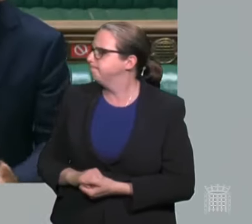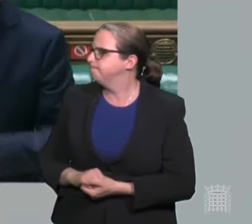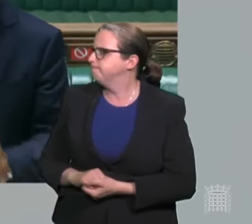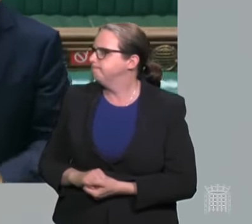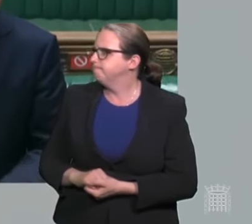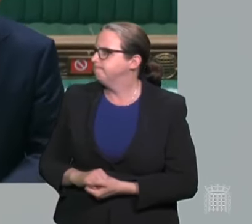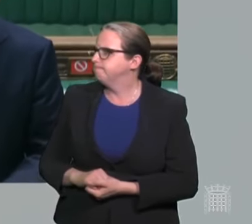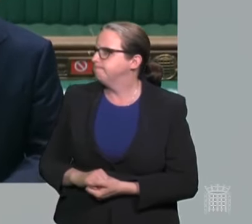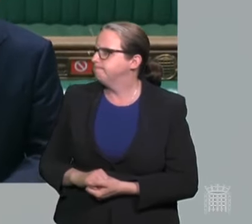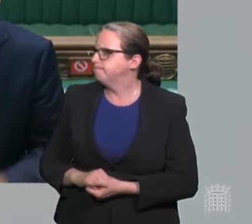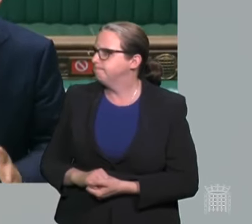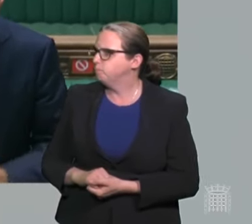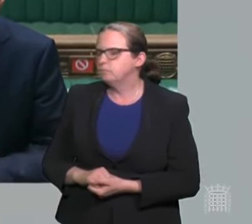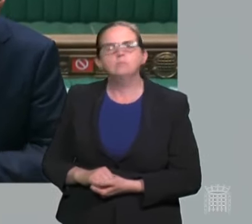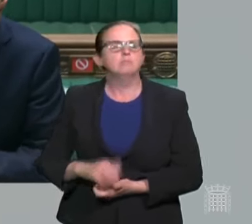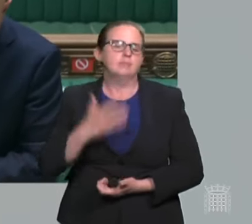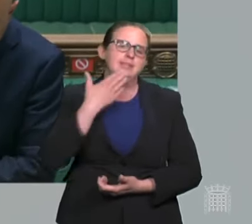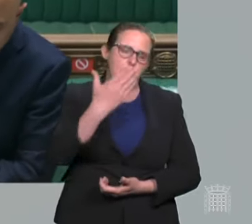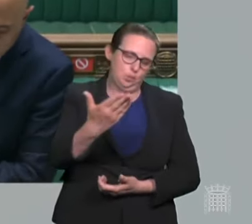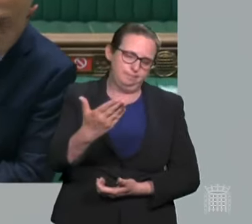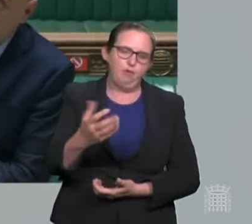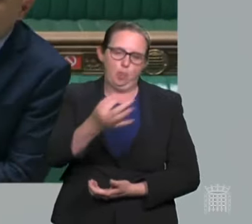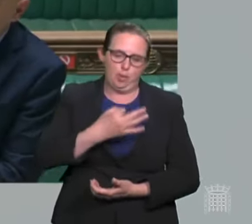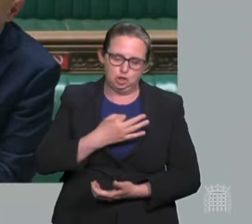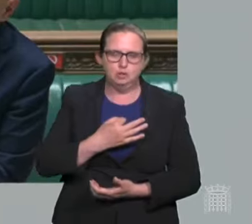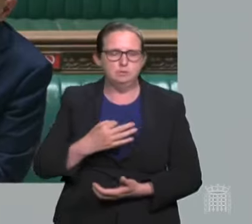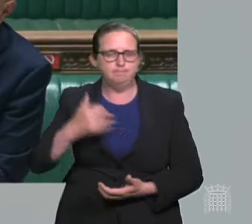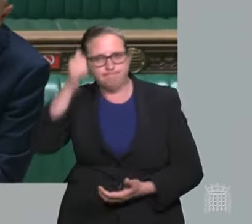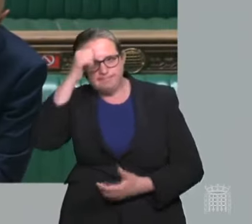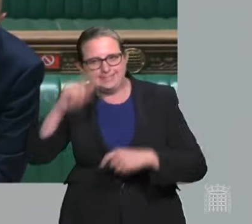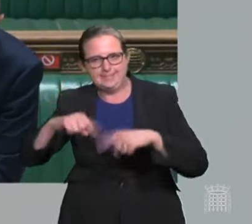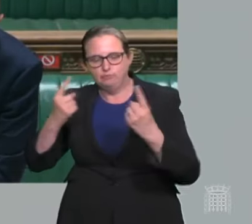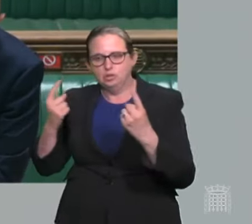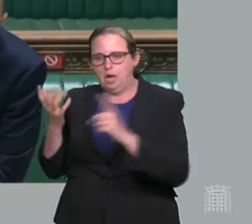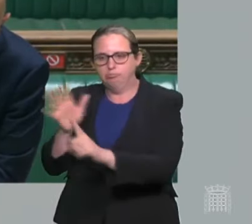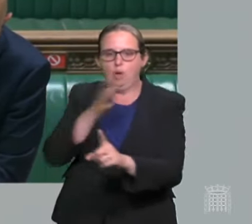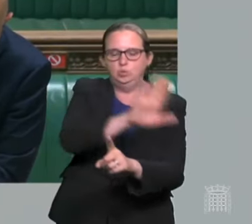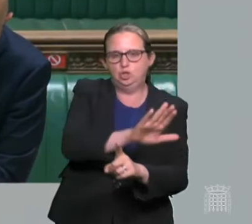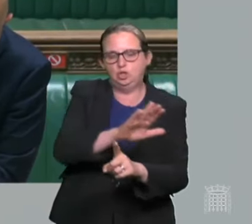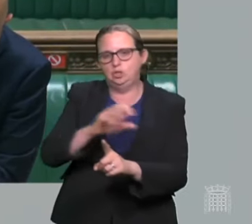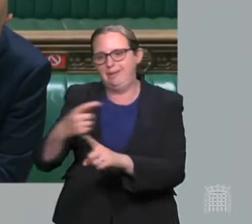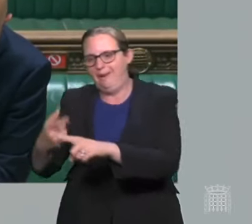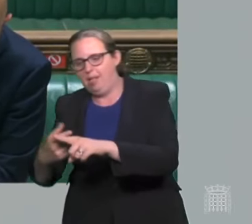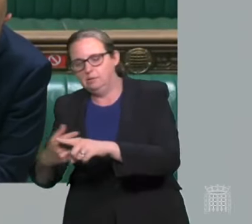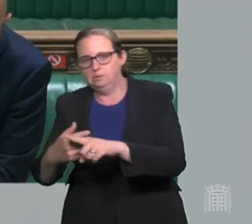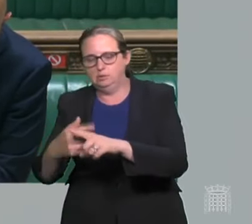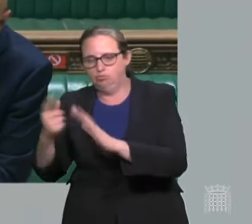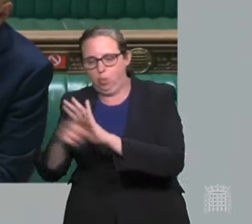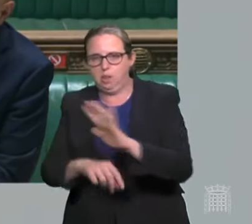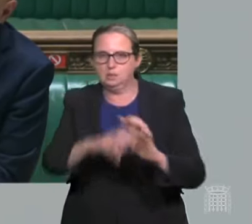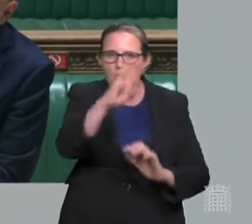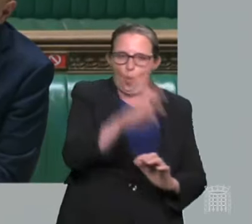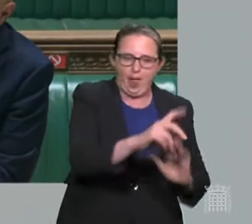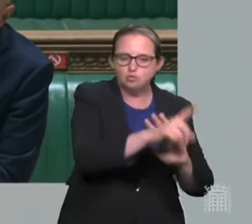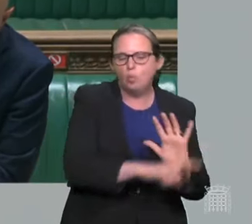Gentleman will already there's, and this is understandable, there's been a difference in approach between Wales and England, and